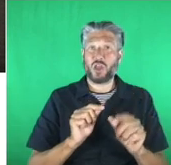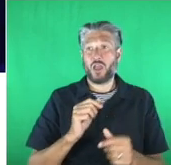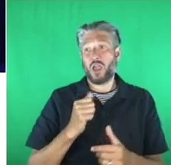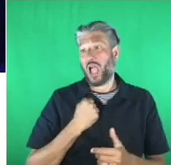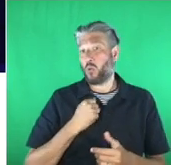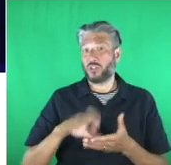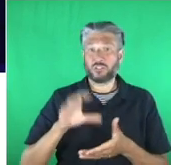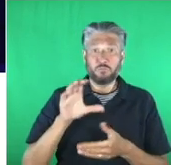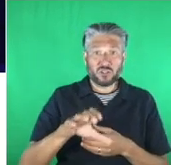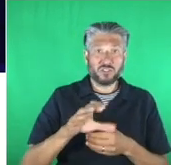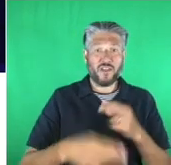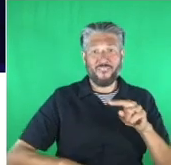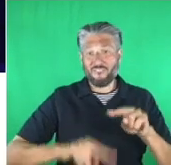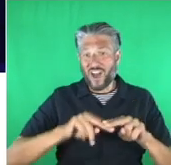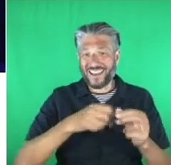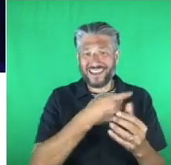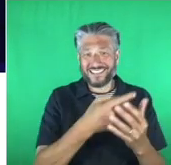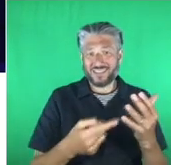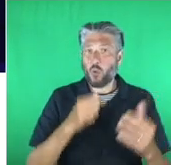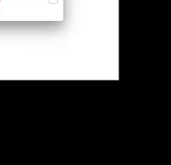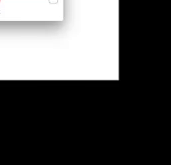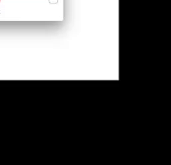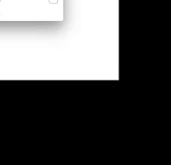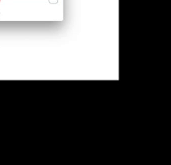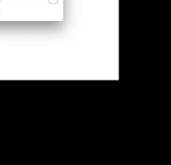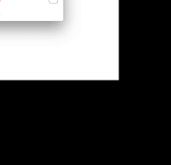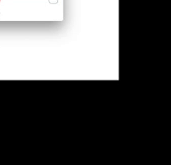mix with. We'll see you there in a moment. Bye.